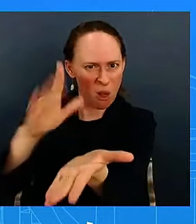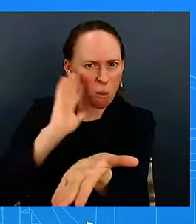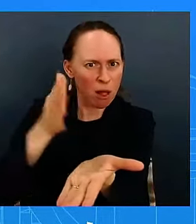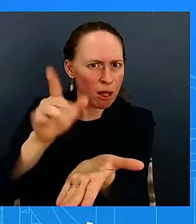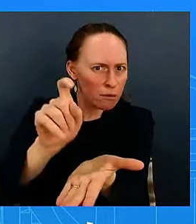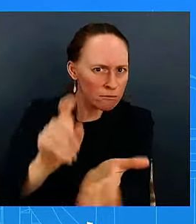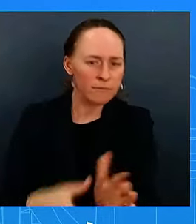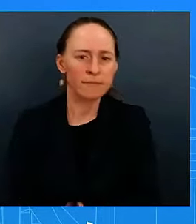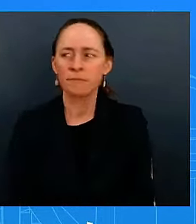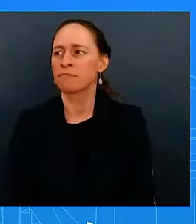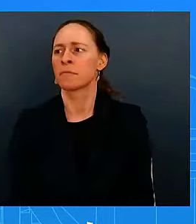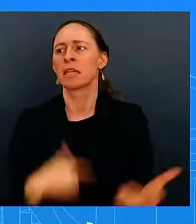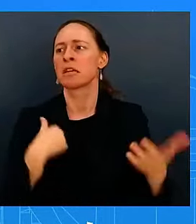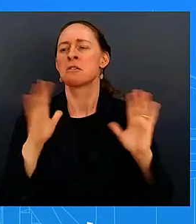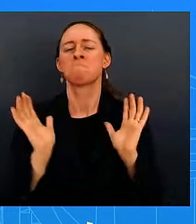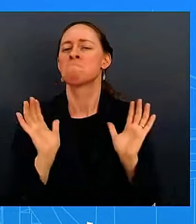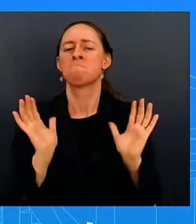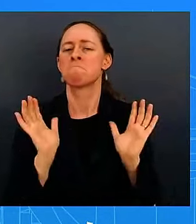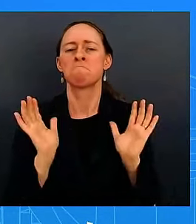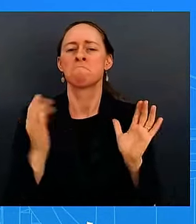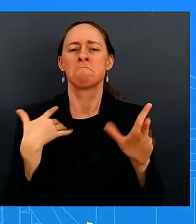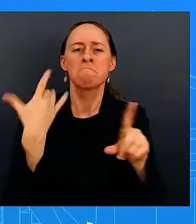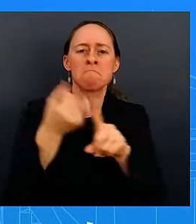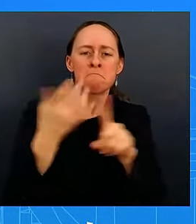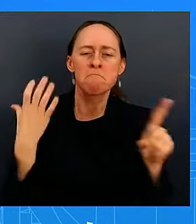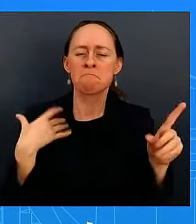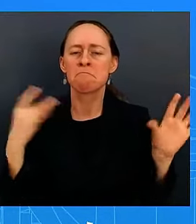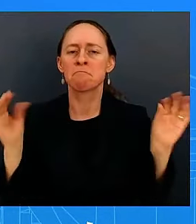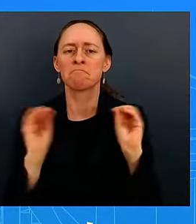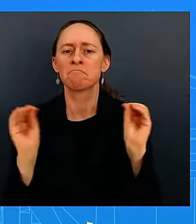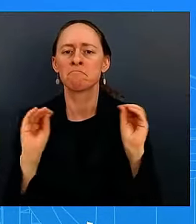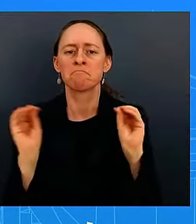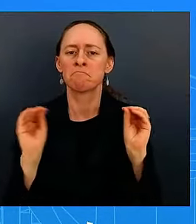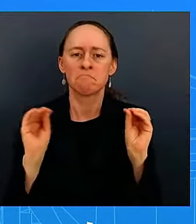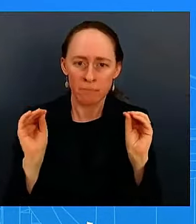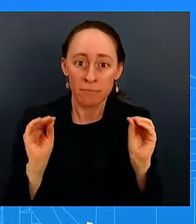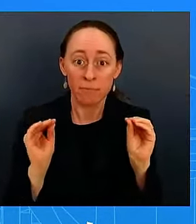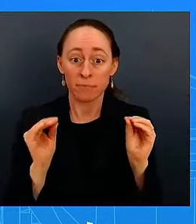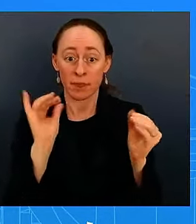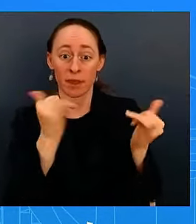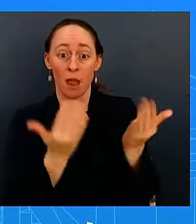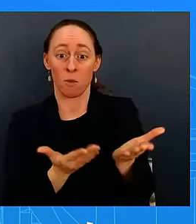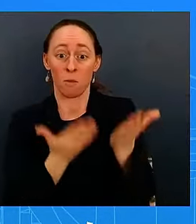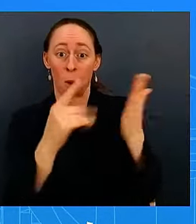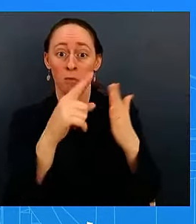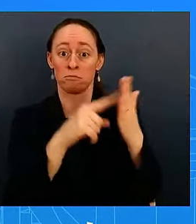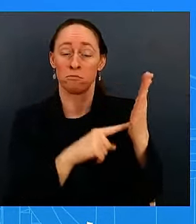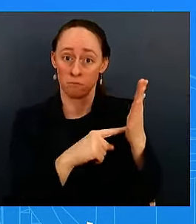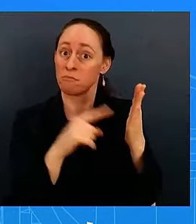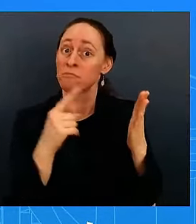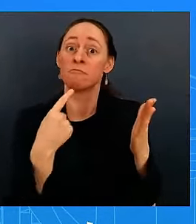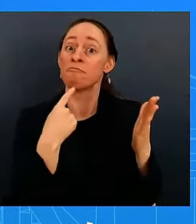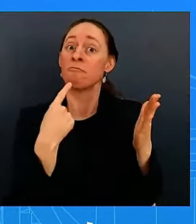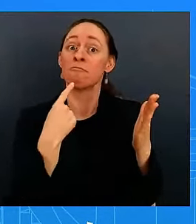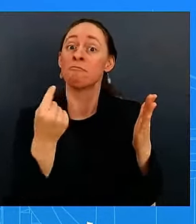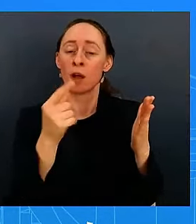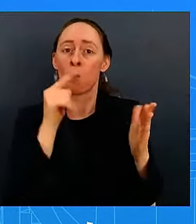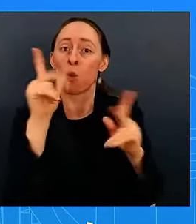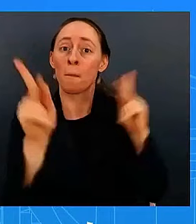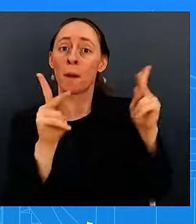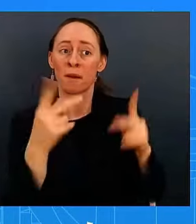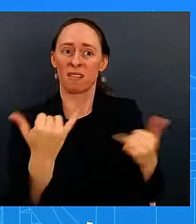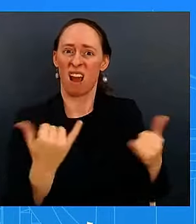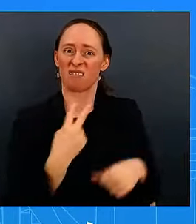uh for a permanent end to the war release of all the hostages in raza all palestine prisoners held by israel also being released